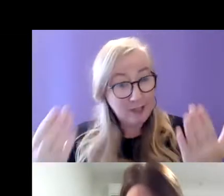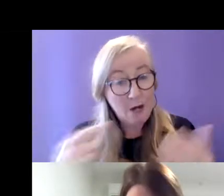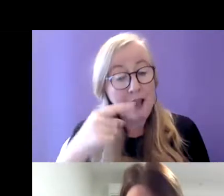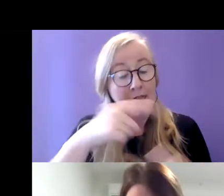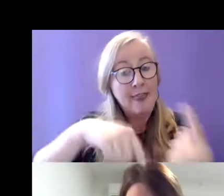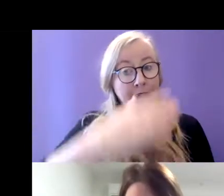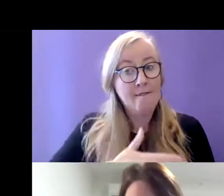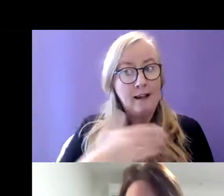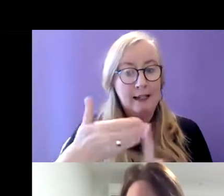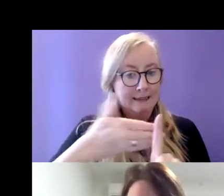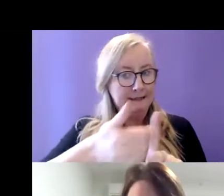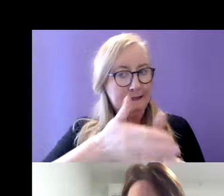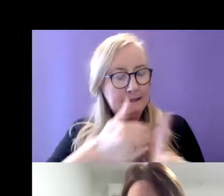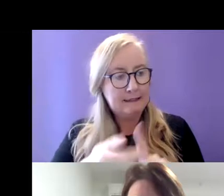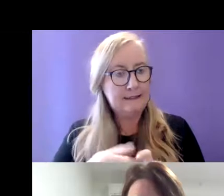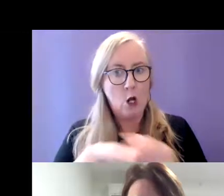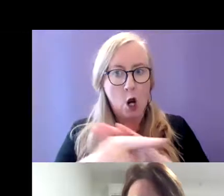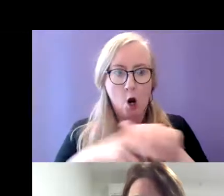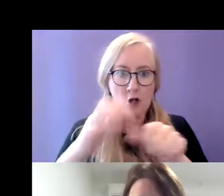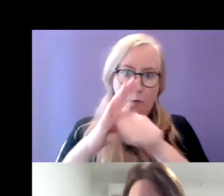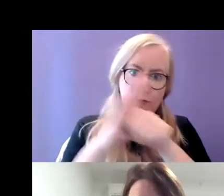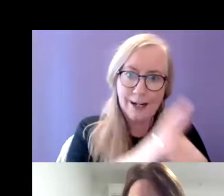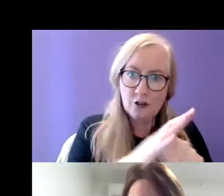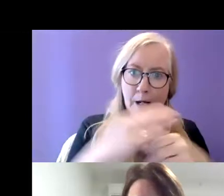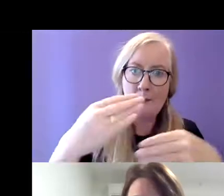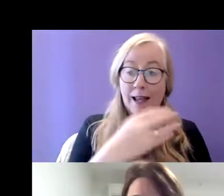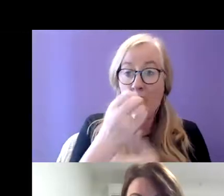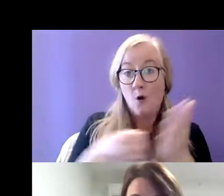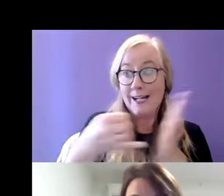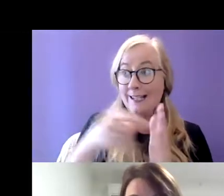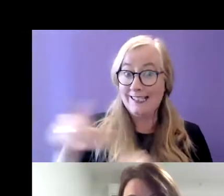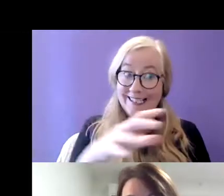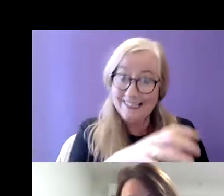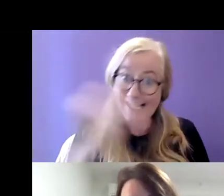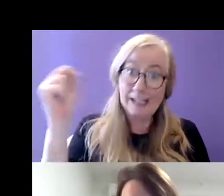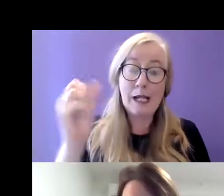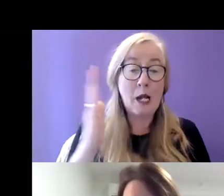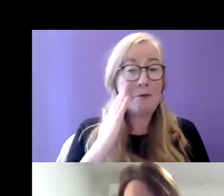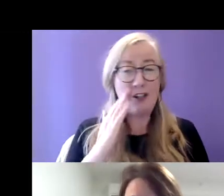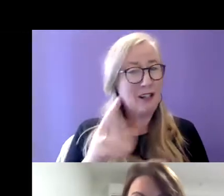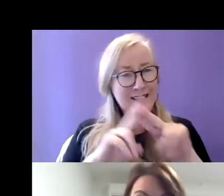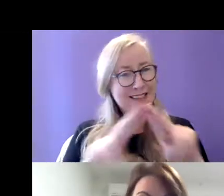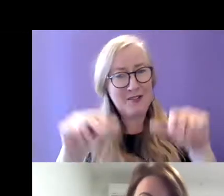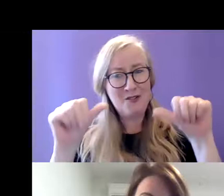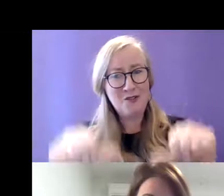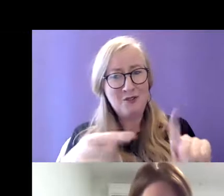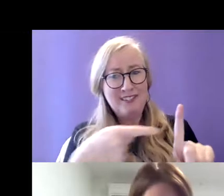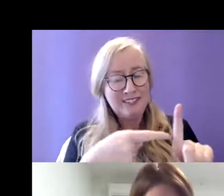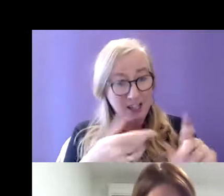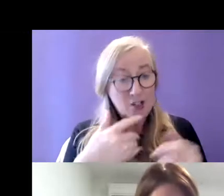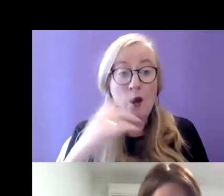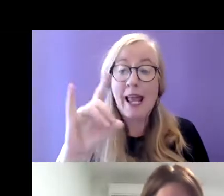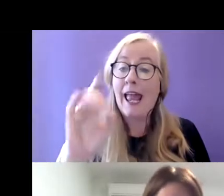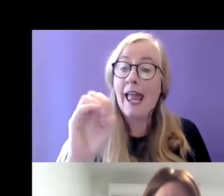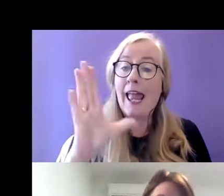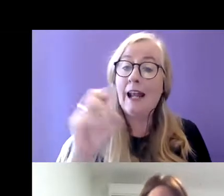coercion being put under pressure by agencies to take accommodation that wasn't suitable. Helen talks